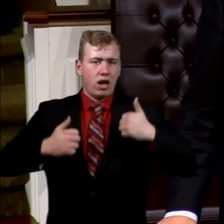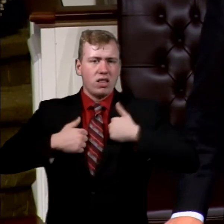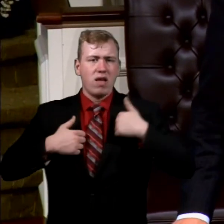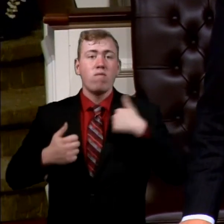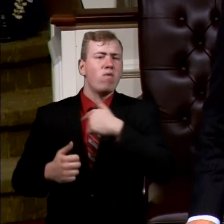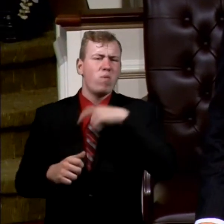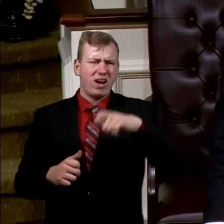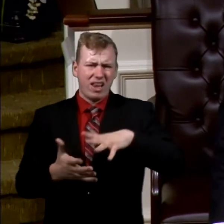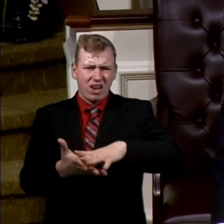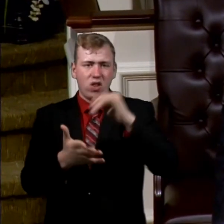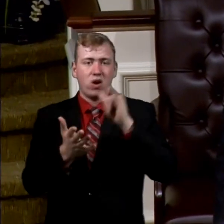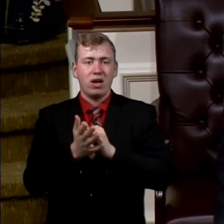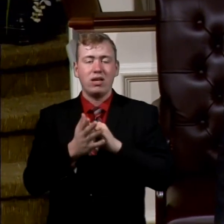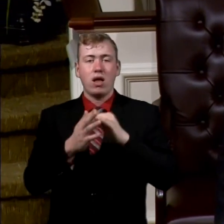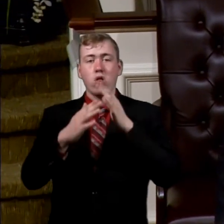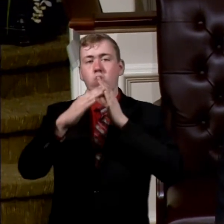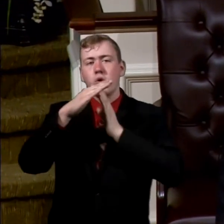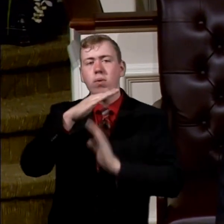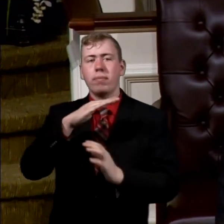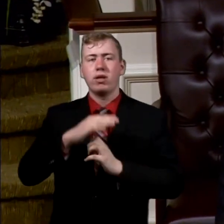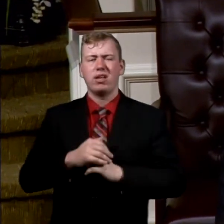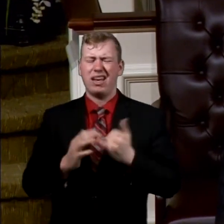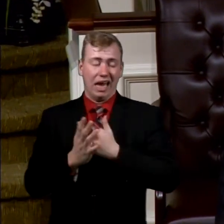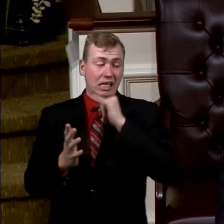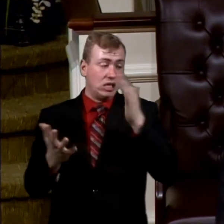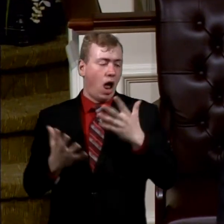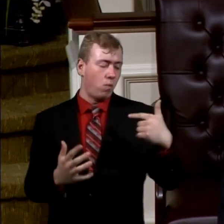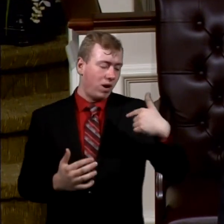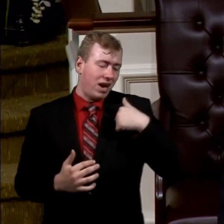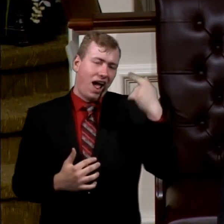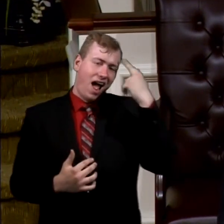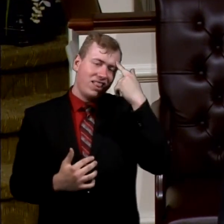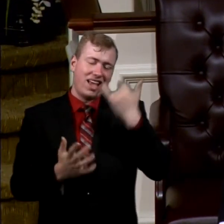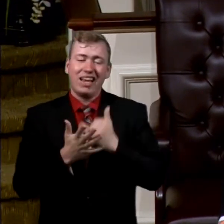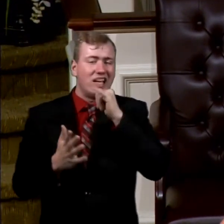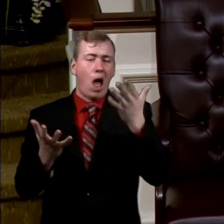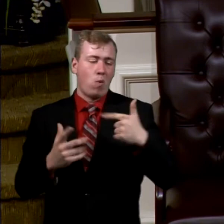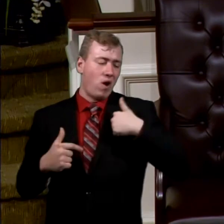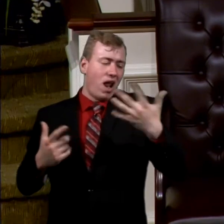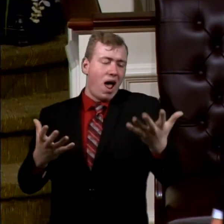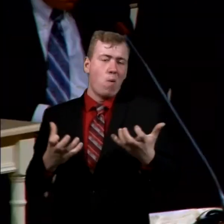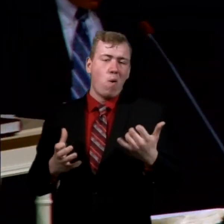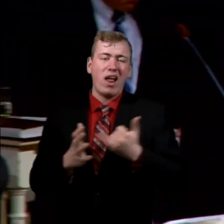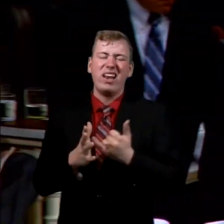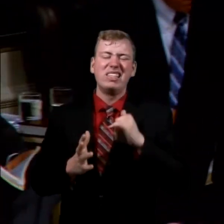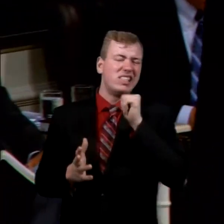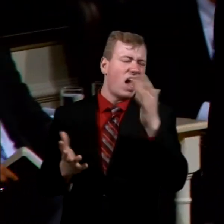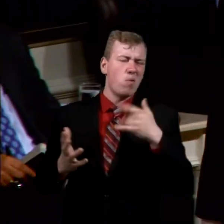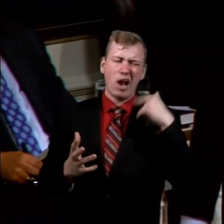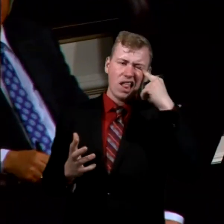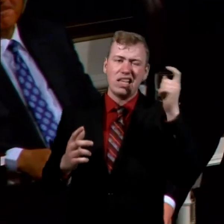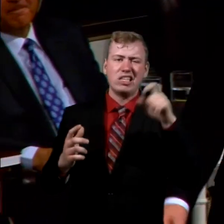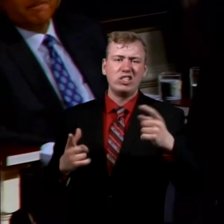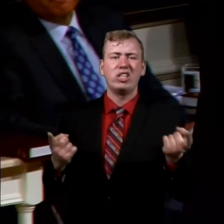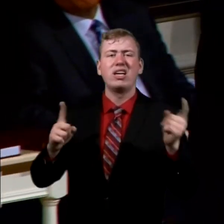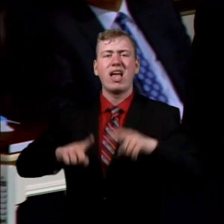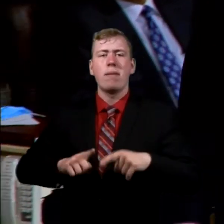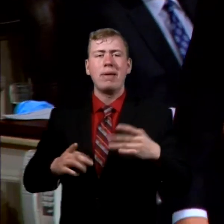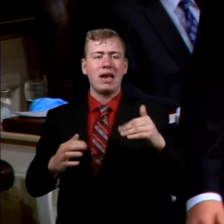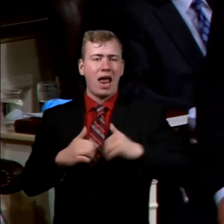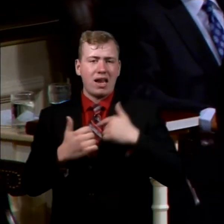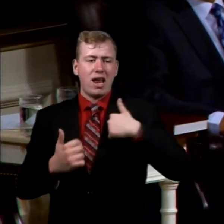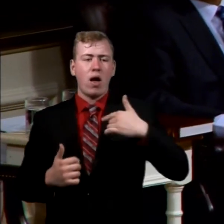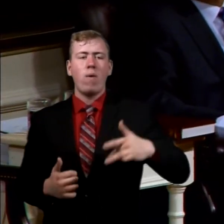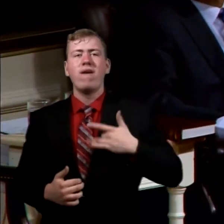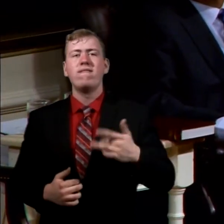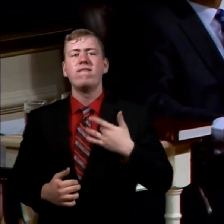need to learn the lesson of humility. It's not how I think. It's not what I want. It's not what I think ought to happen and how I feel.